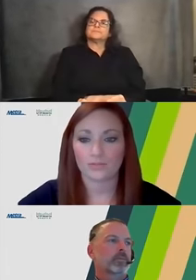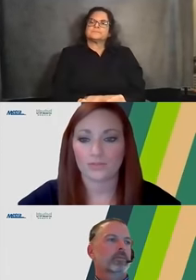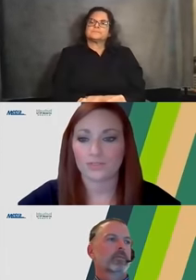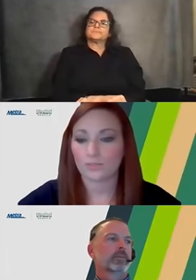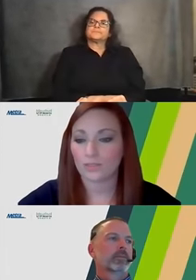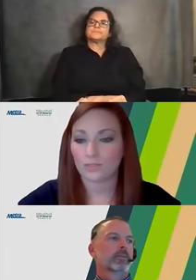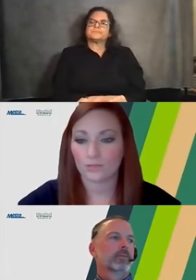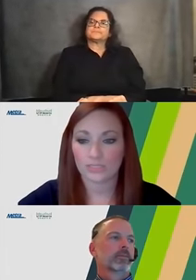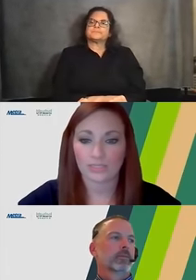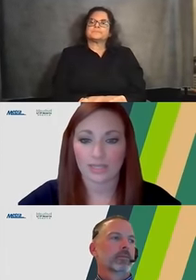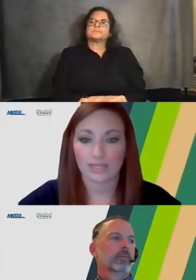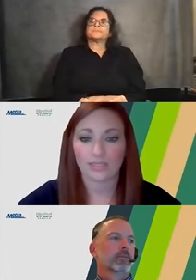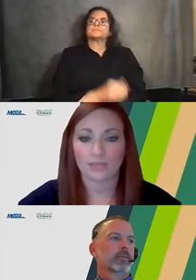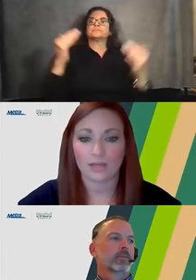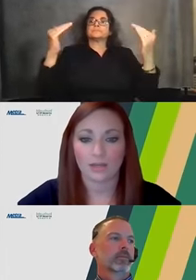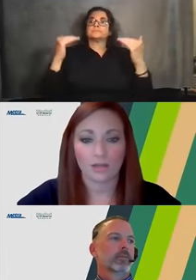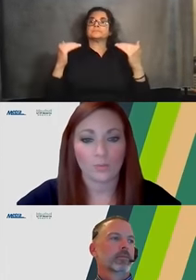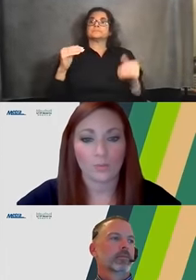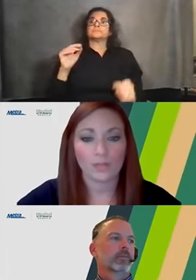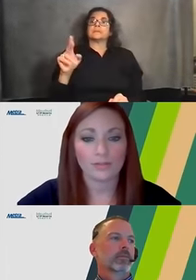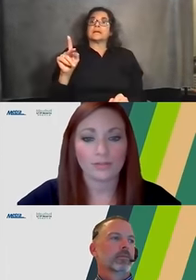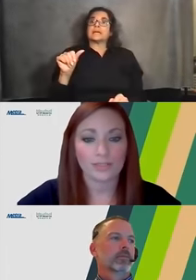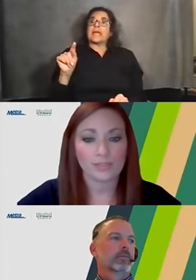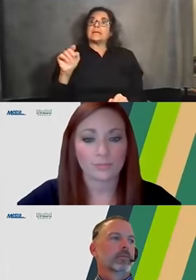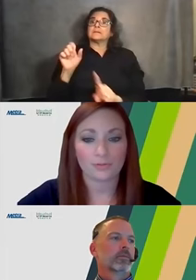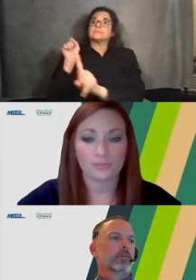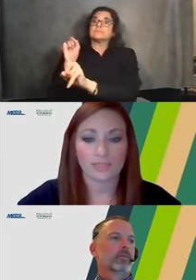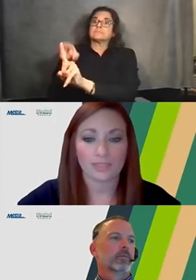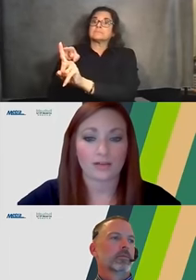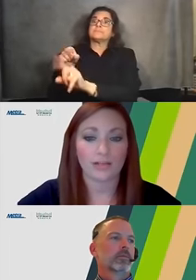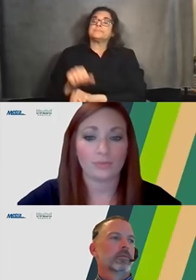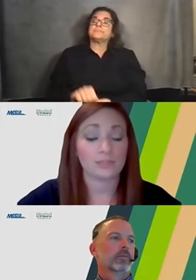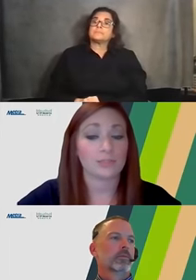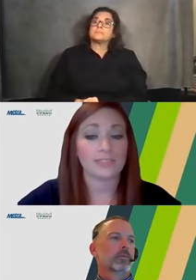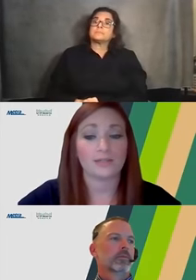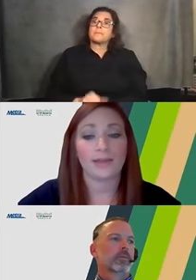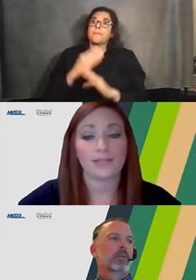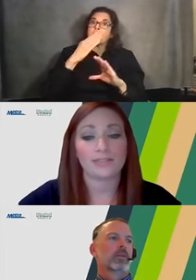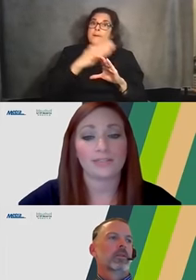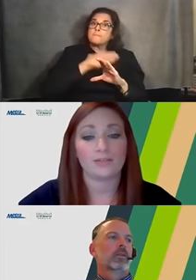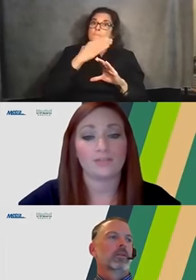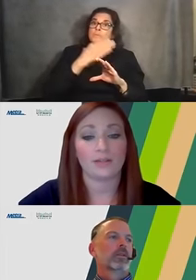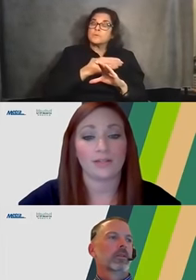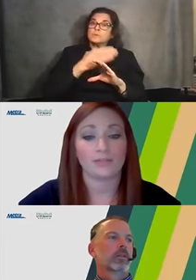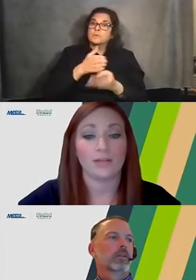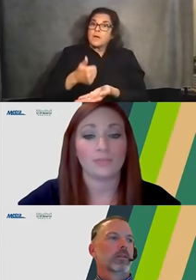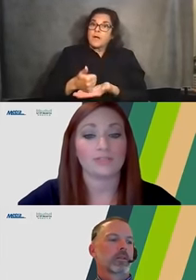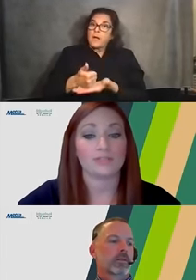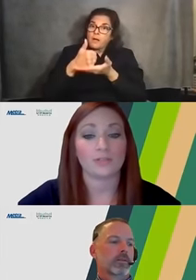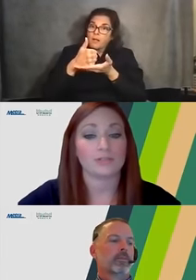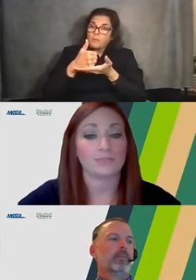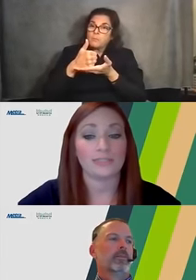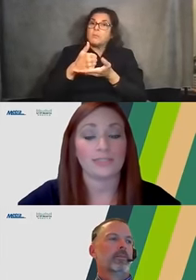Awesome. So this one goes to Kate. Will these improvements at all help increase capacity of the line